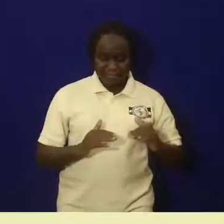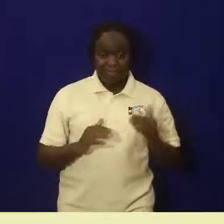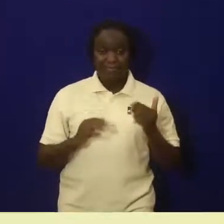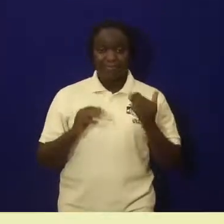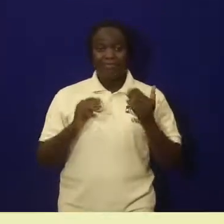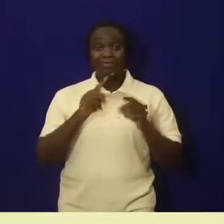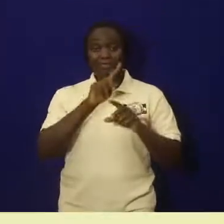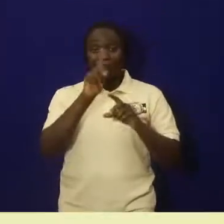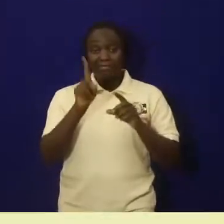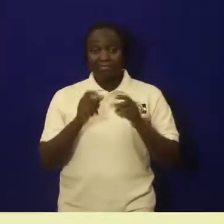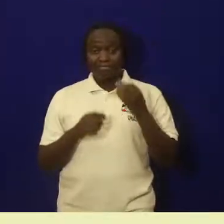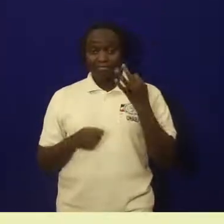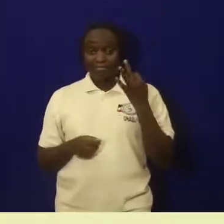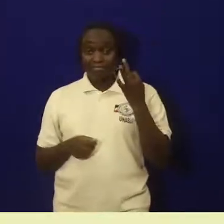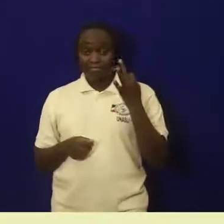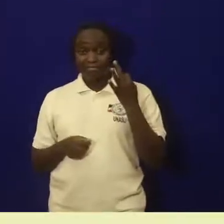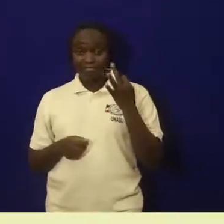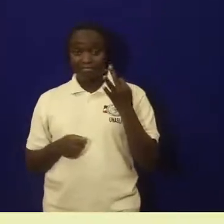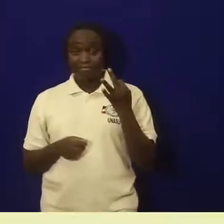Question three.